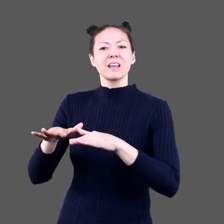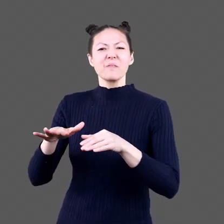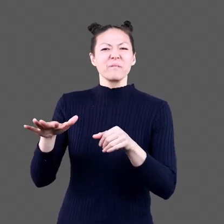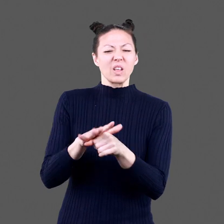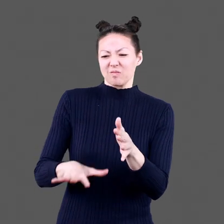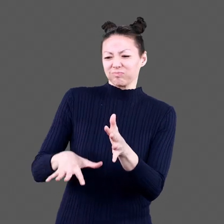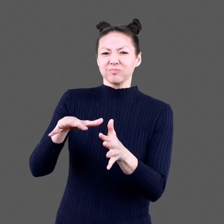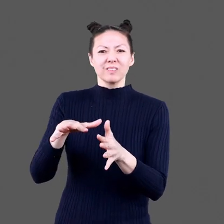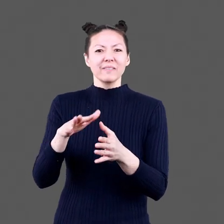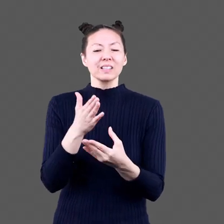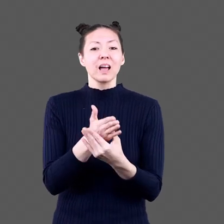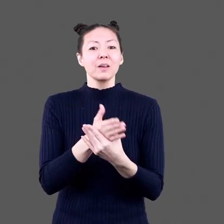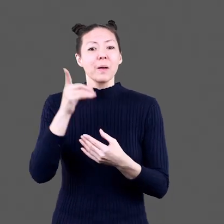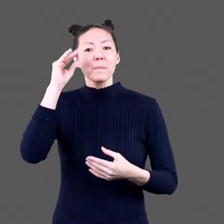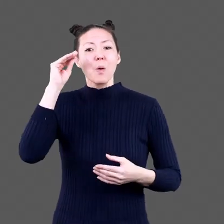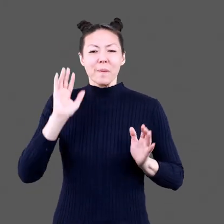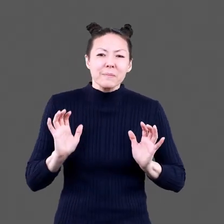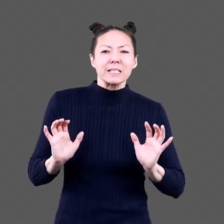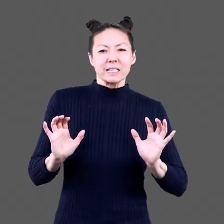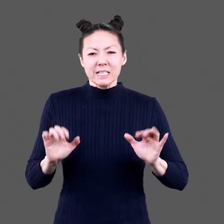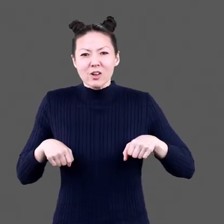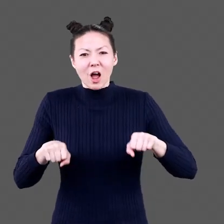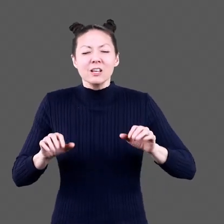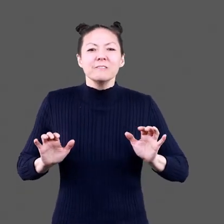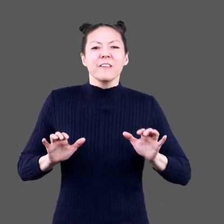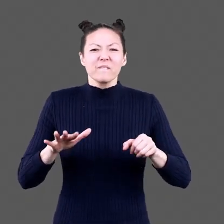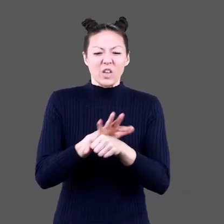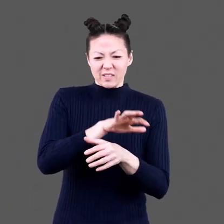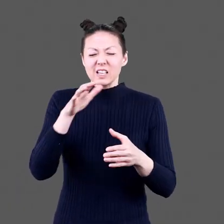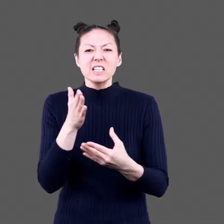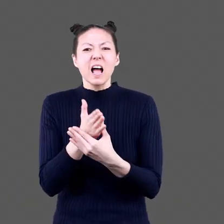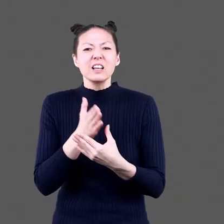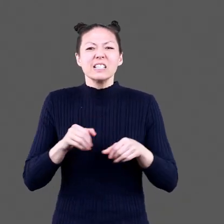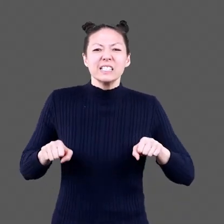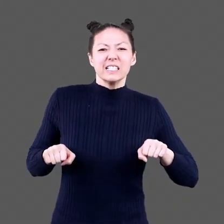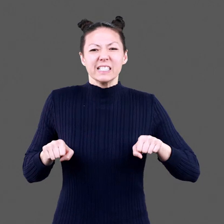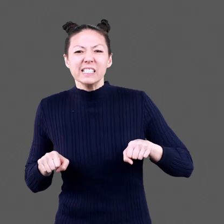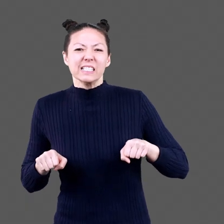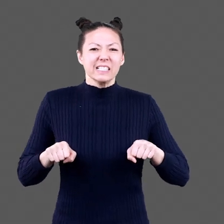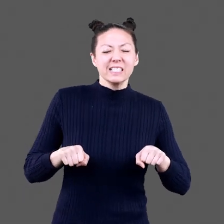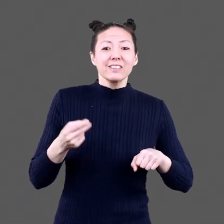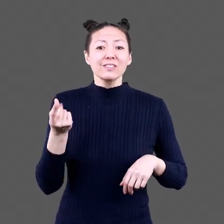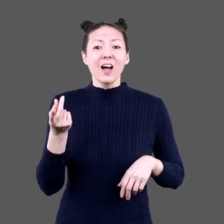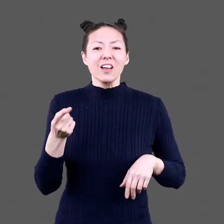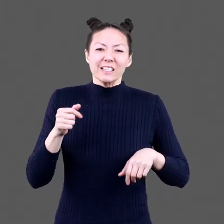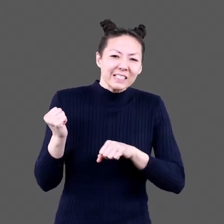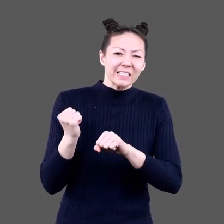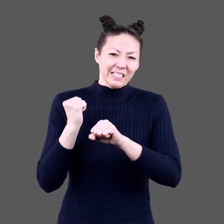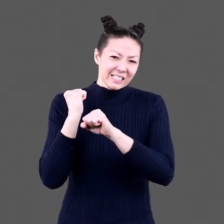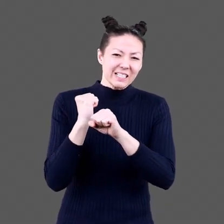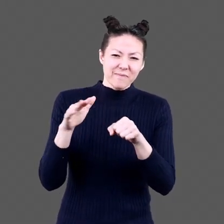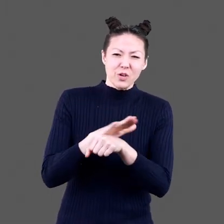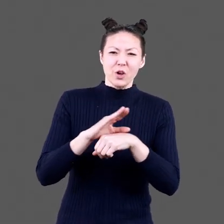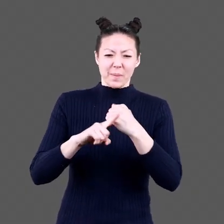It is filled with tacos The boy pushes a cart full of tacos toward the house on a path The